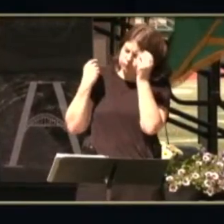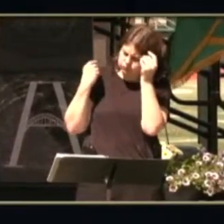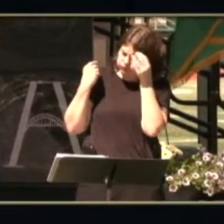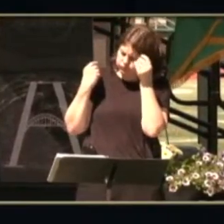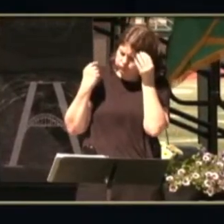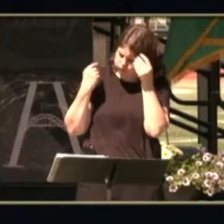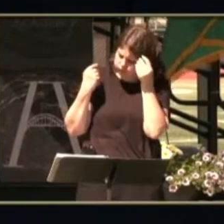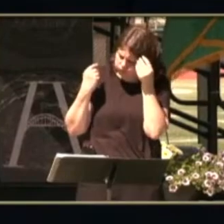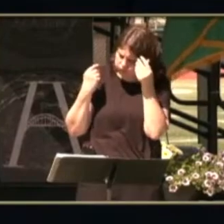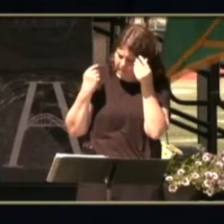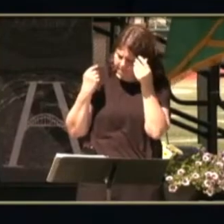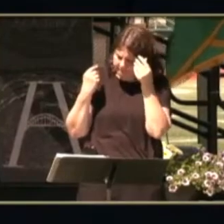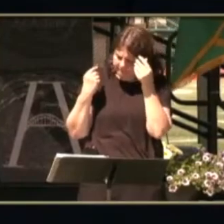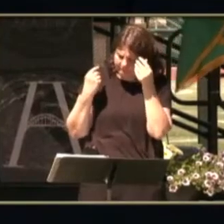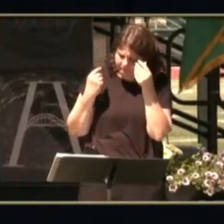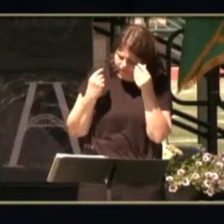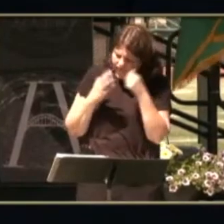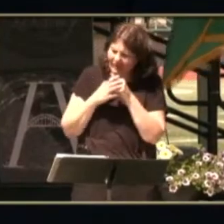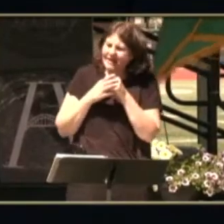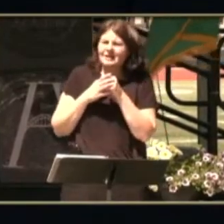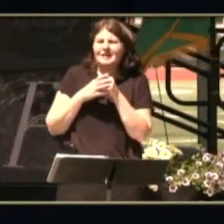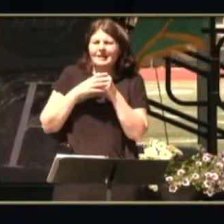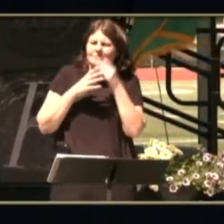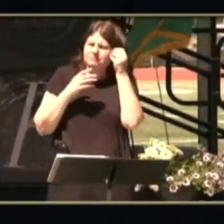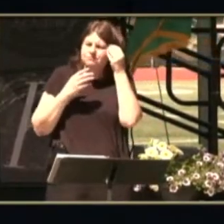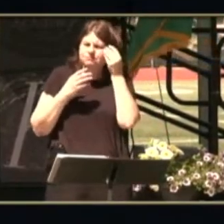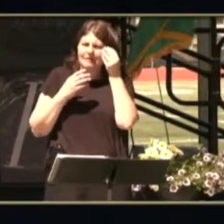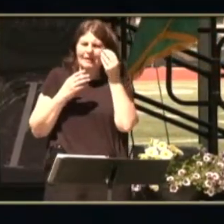That's okay for